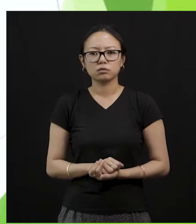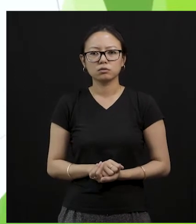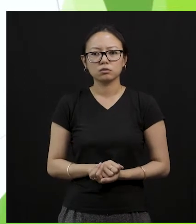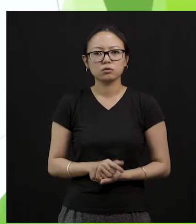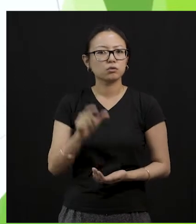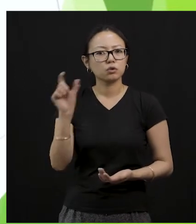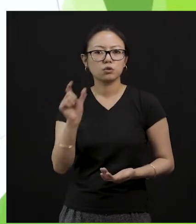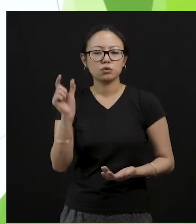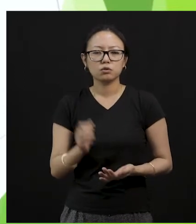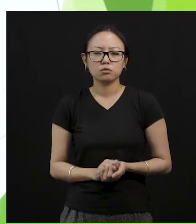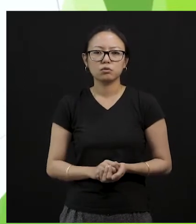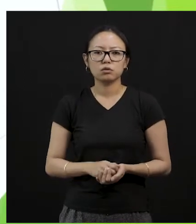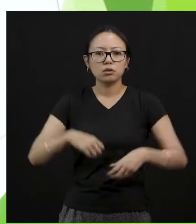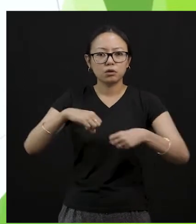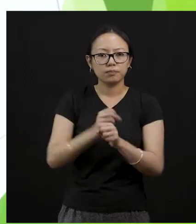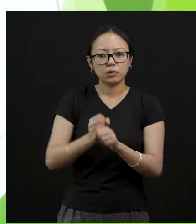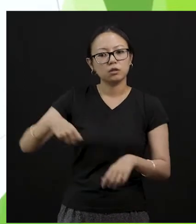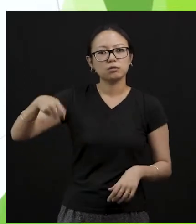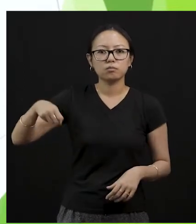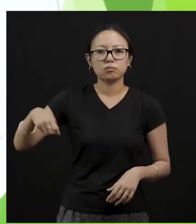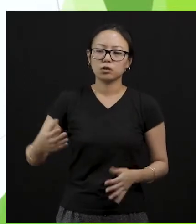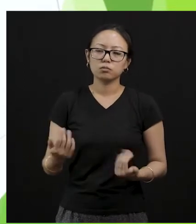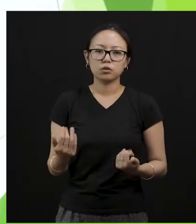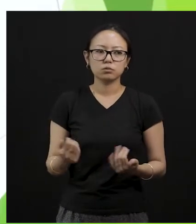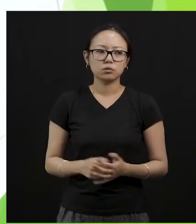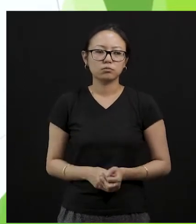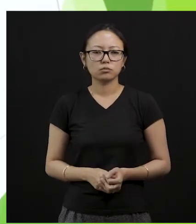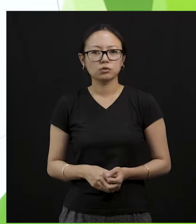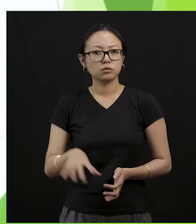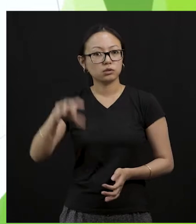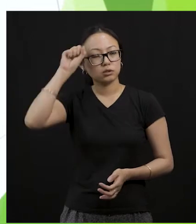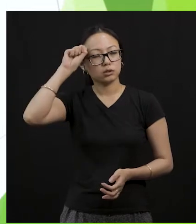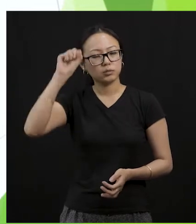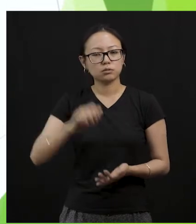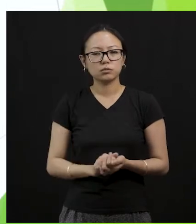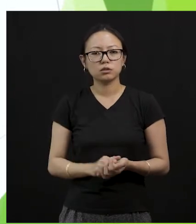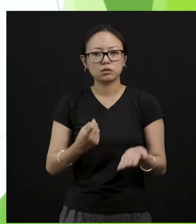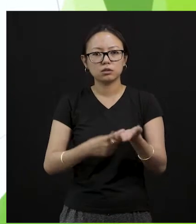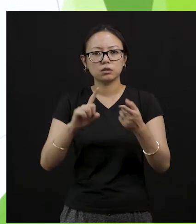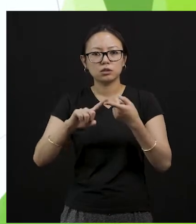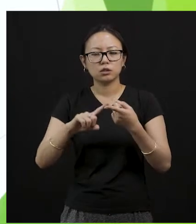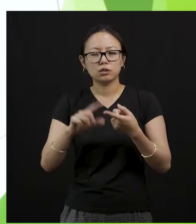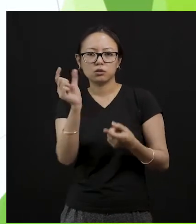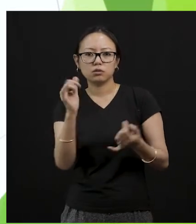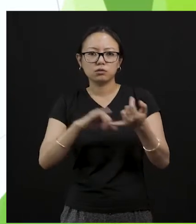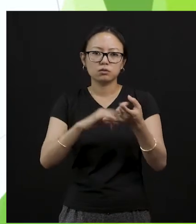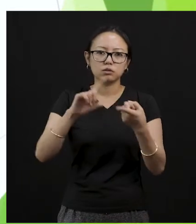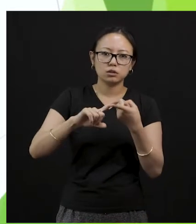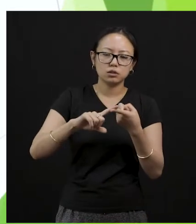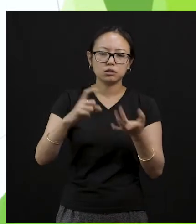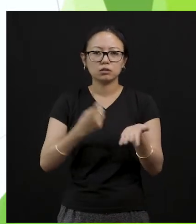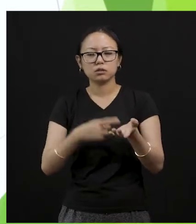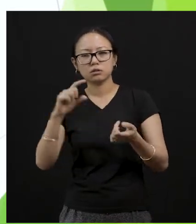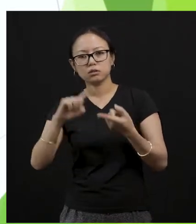bag. Okay? So three R's. Reduce, reuse, recycle. All right? The fifth point that